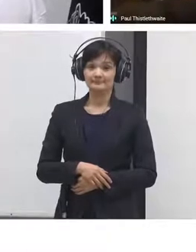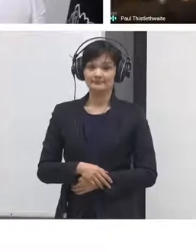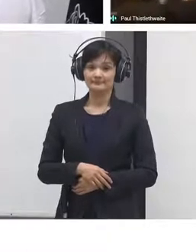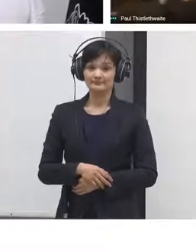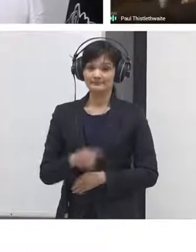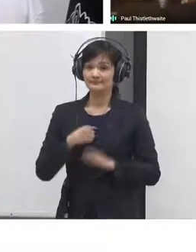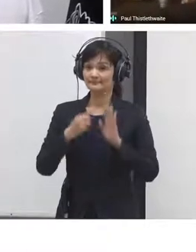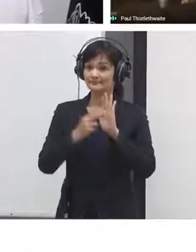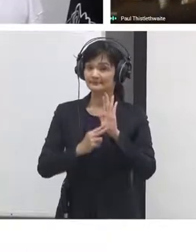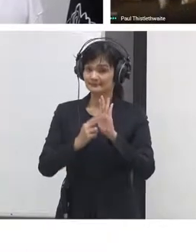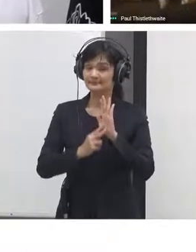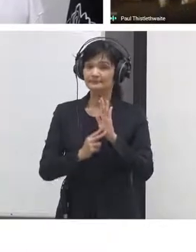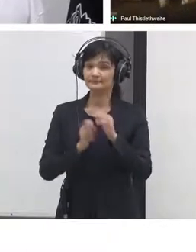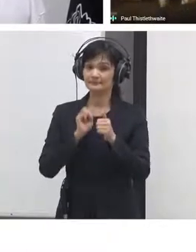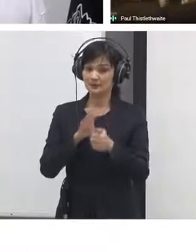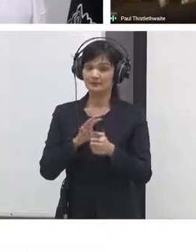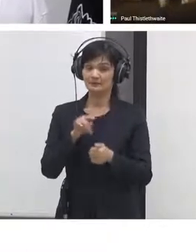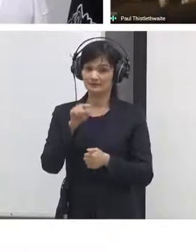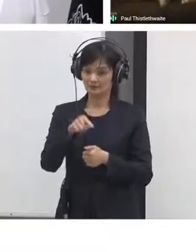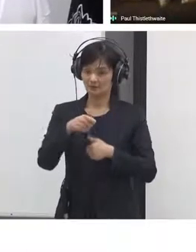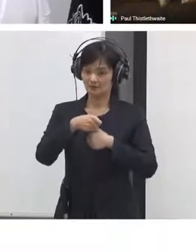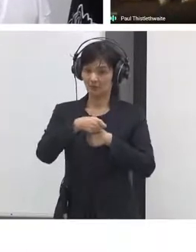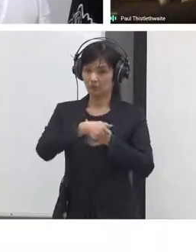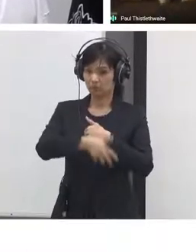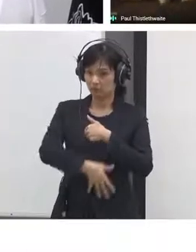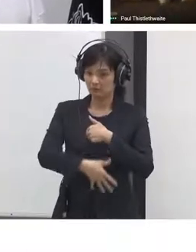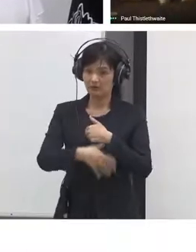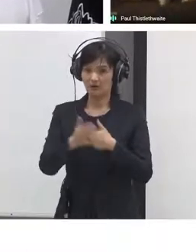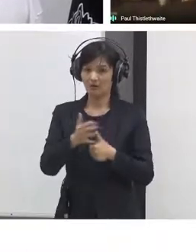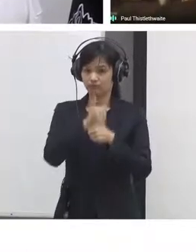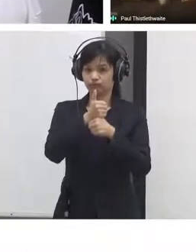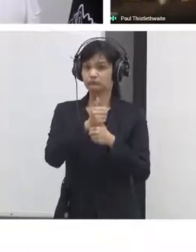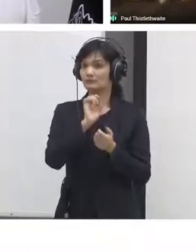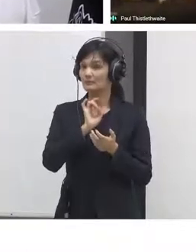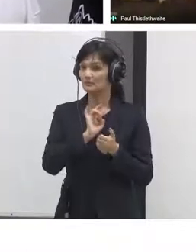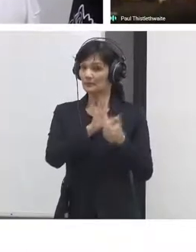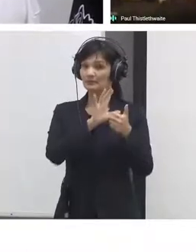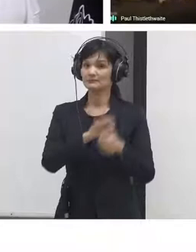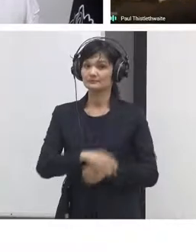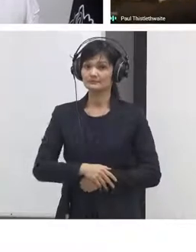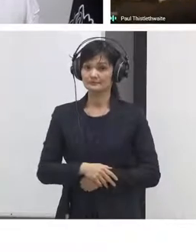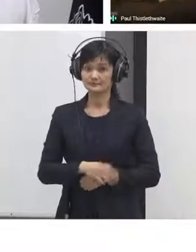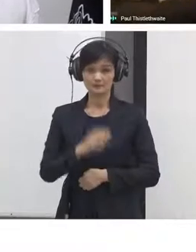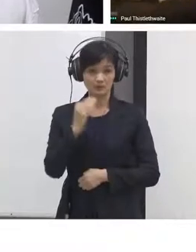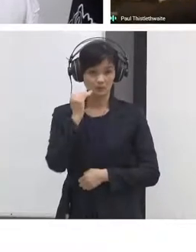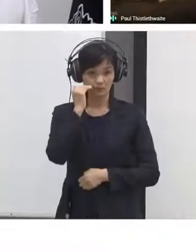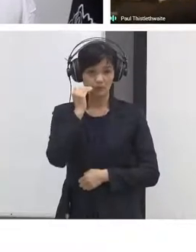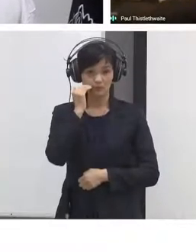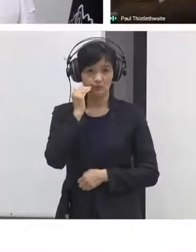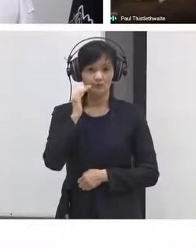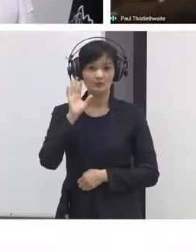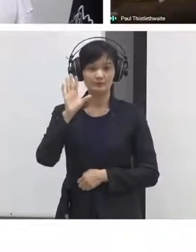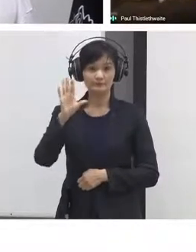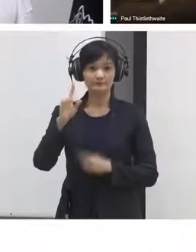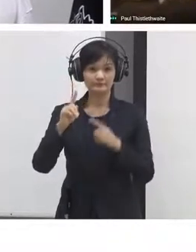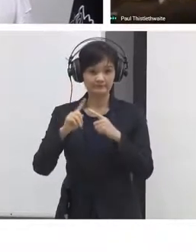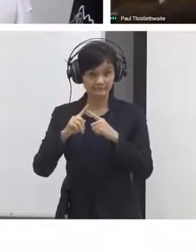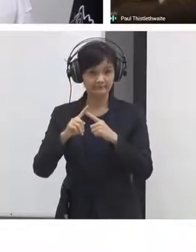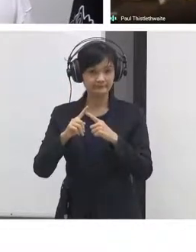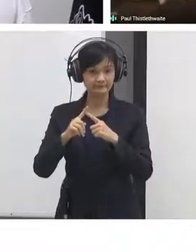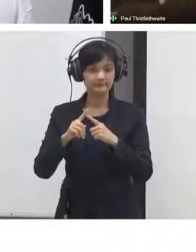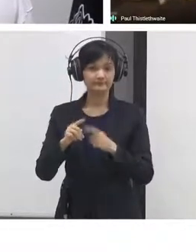so the as long as anybody can take action on behalf of the movement